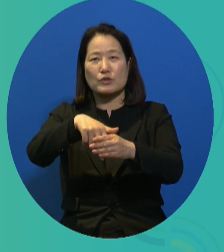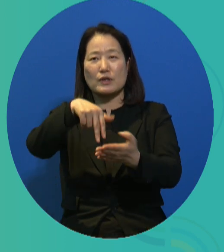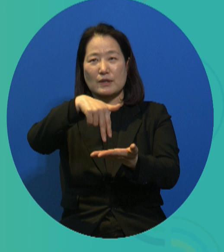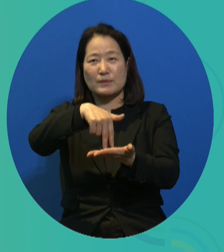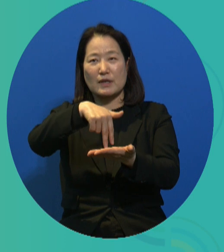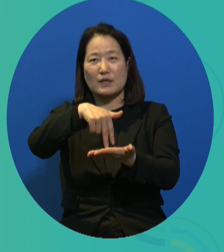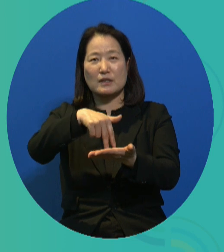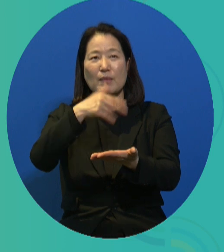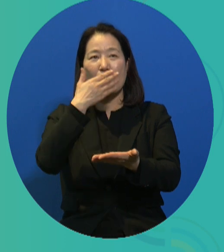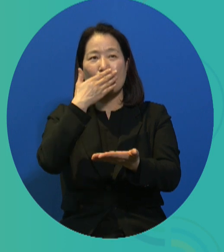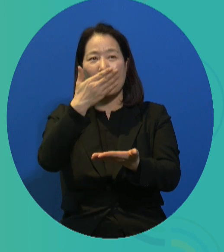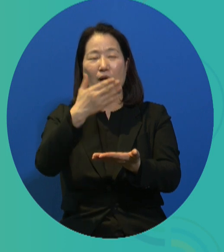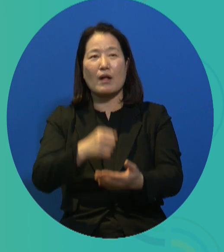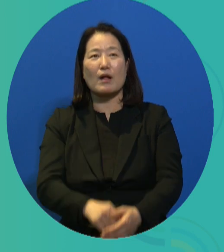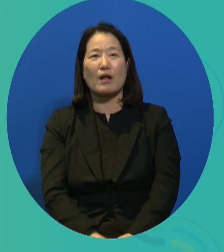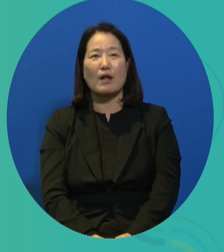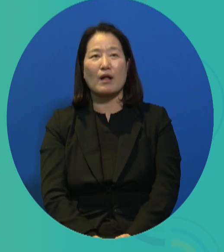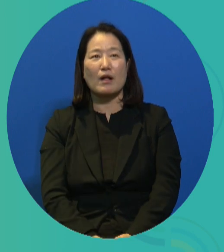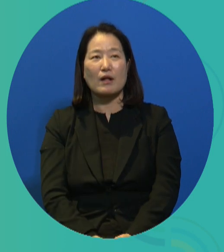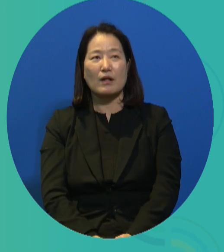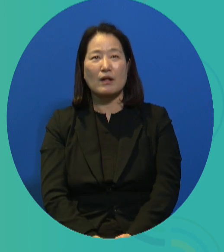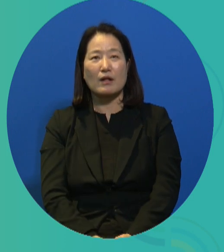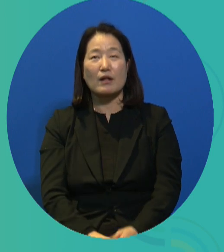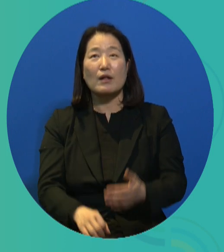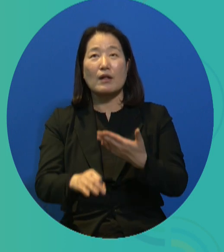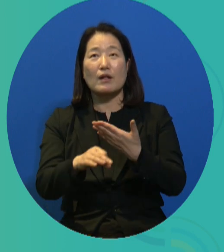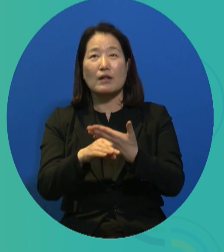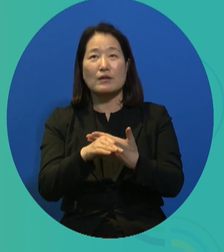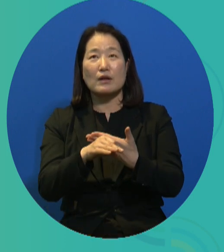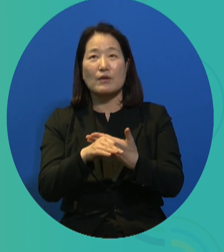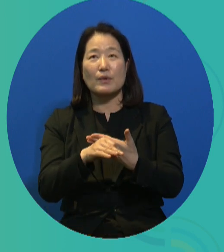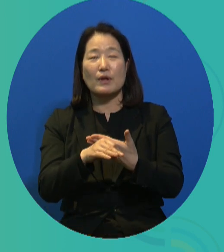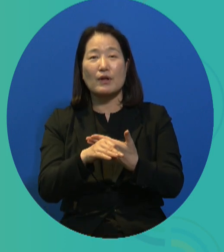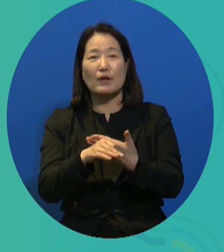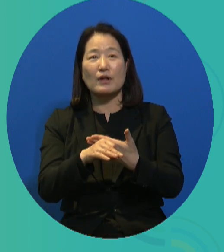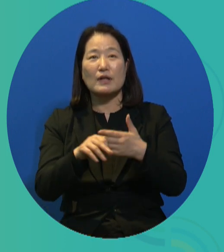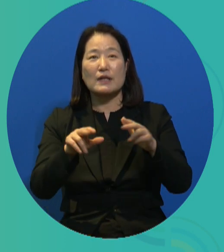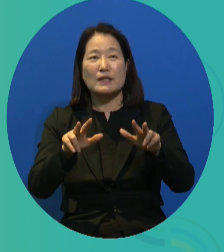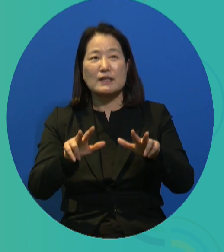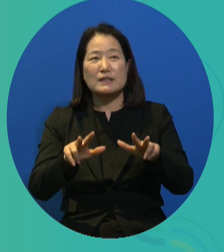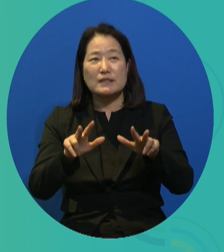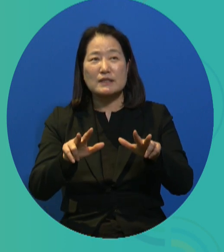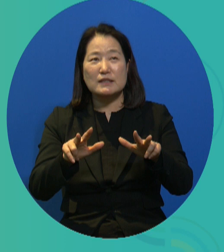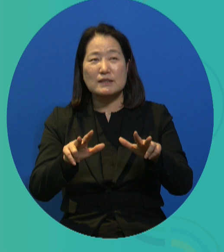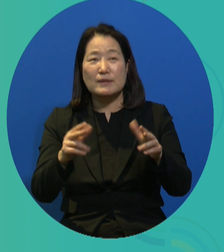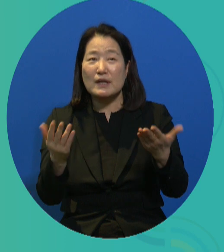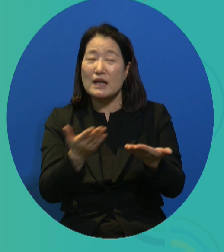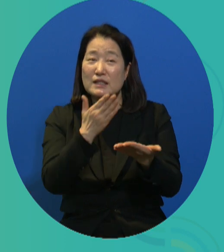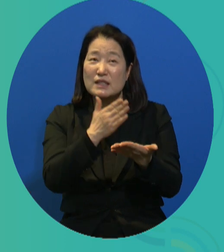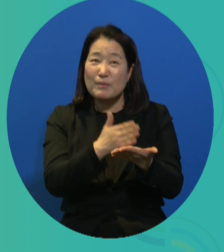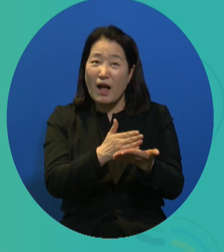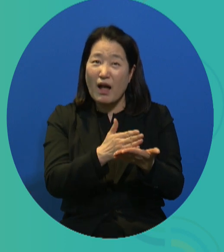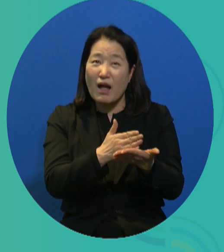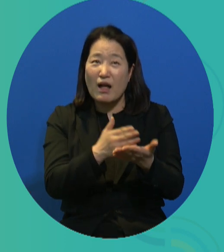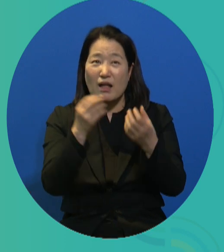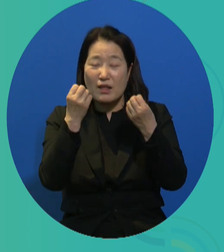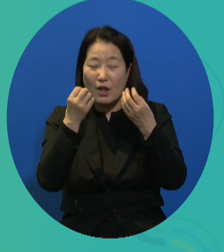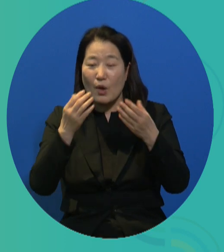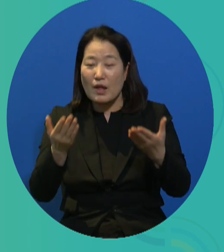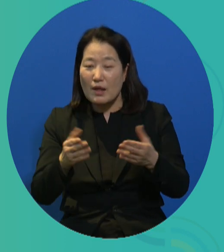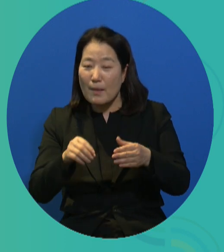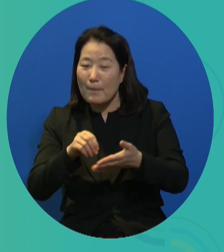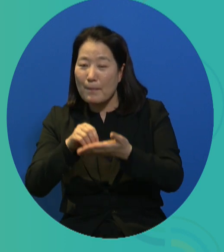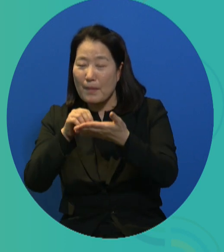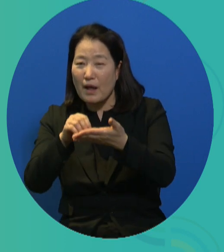in an industrial society and in the second modernity. But he said that a laborless society is not the answer either.